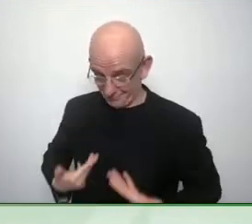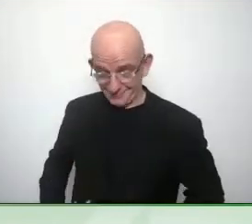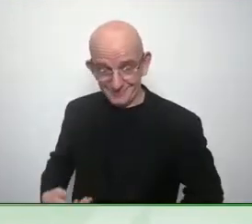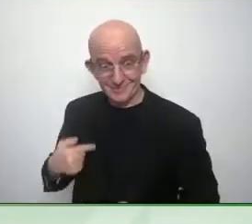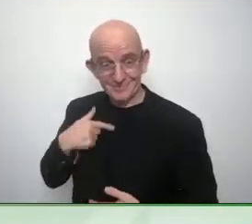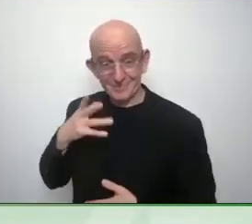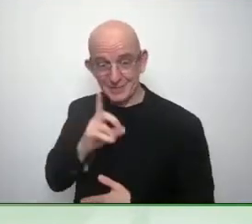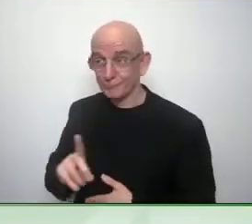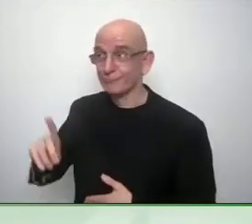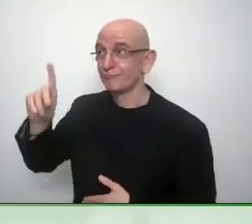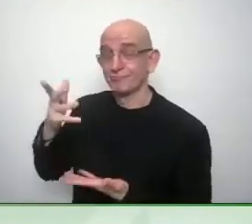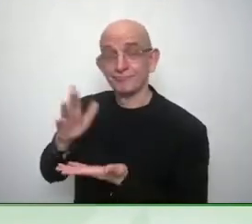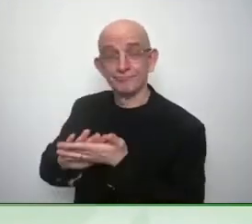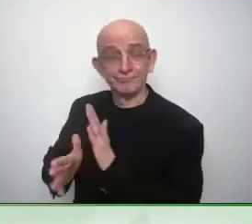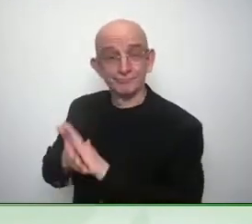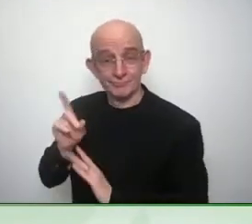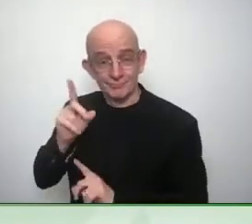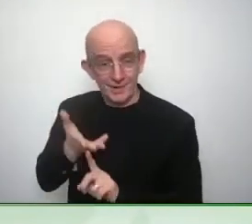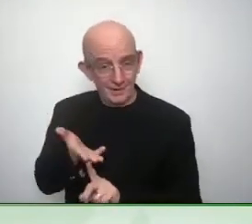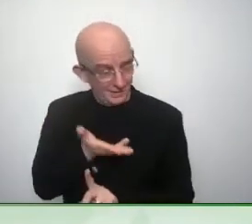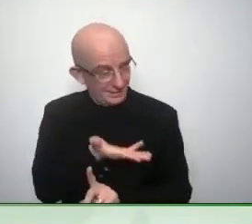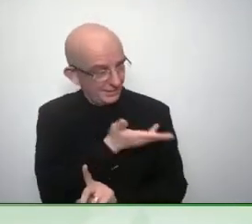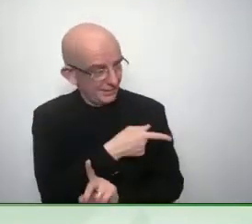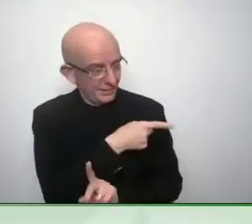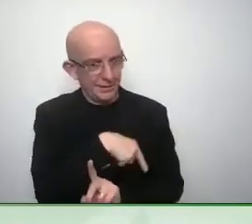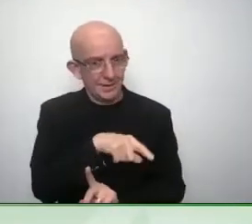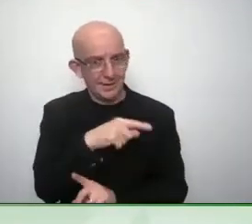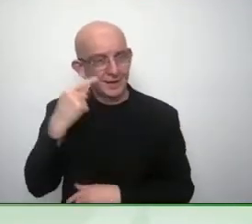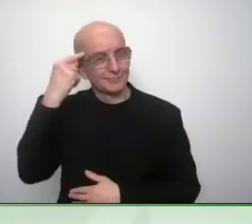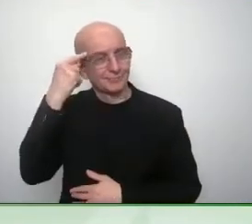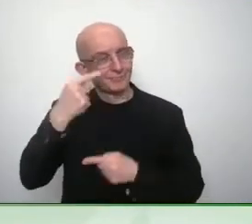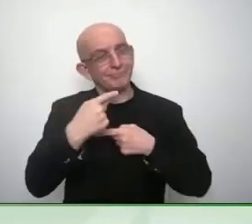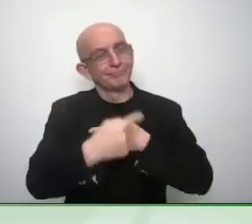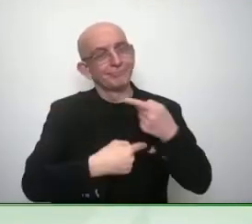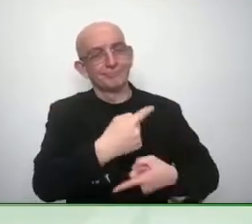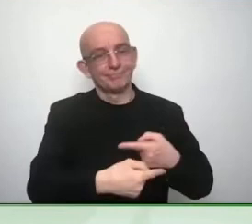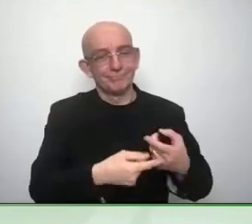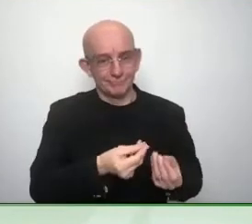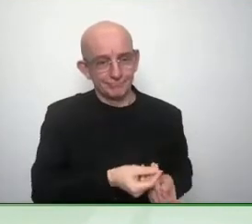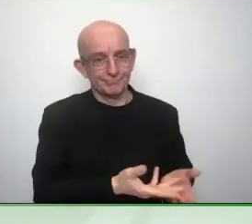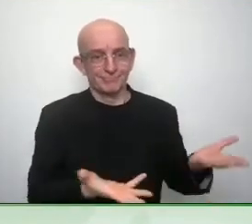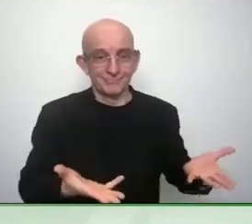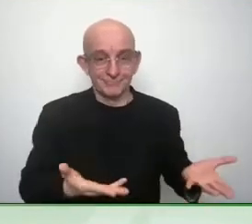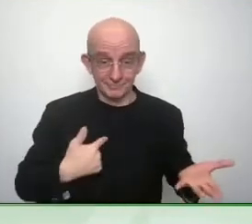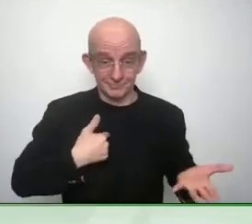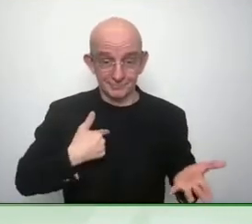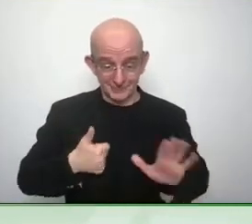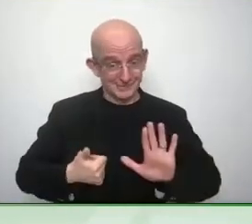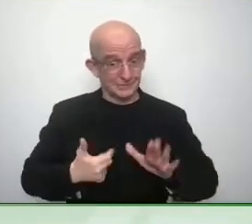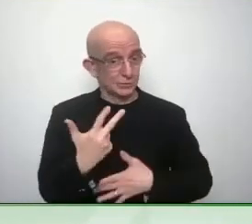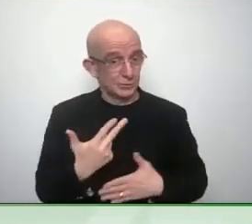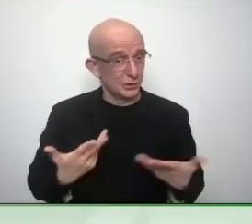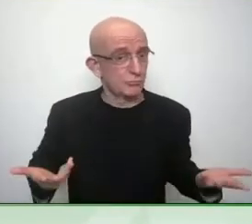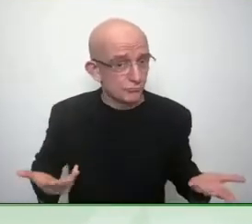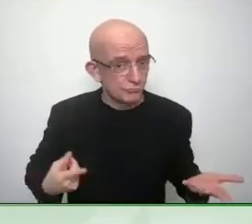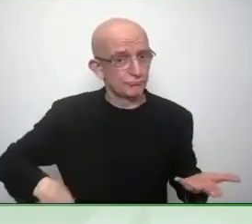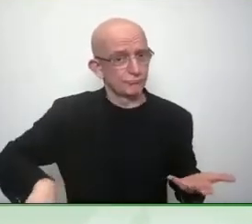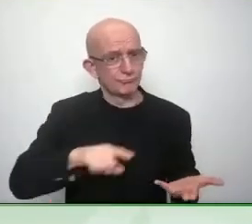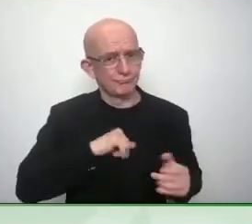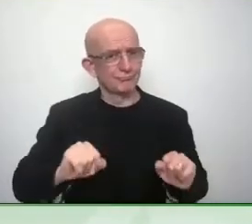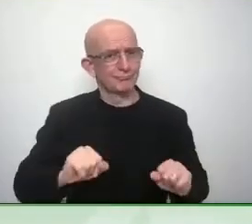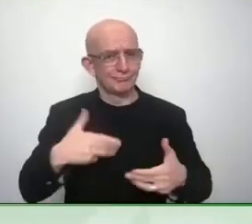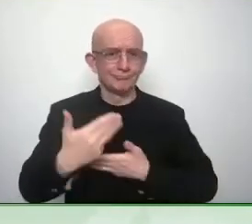time to engage and learn from each other and be authentic that's what I've done with social media and um and and support the